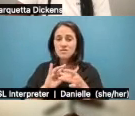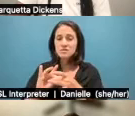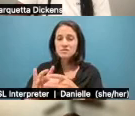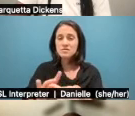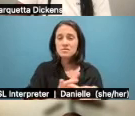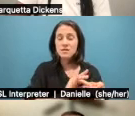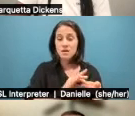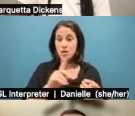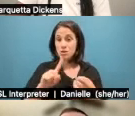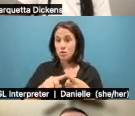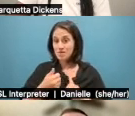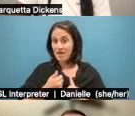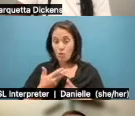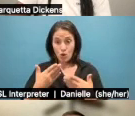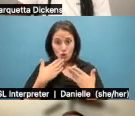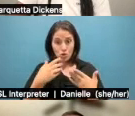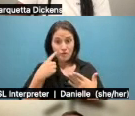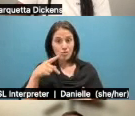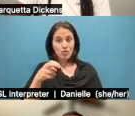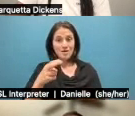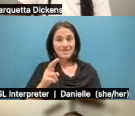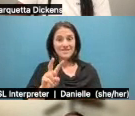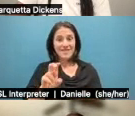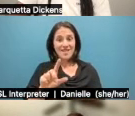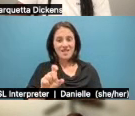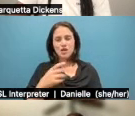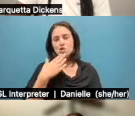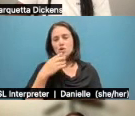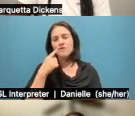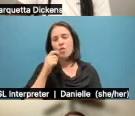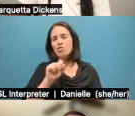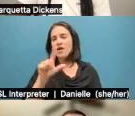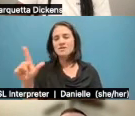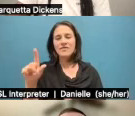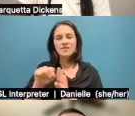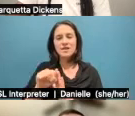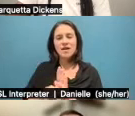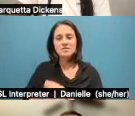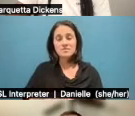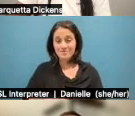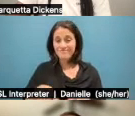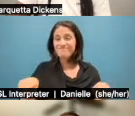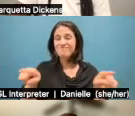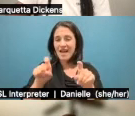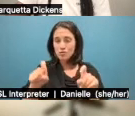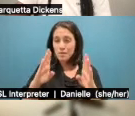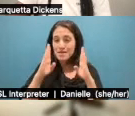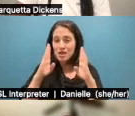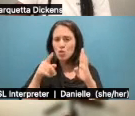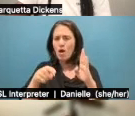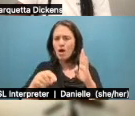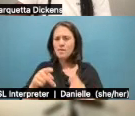me, like what's good for Princeville is also what's good for the rest of the state. And I feel like people should be really paying attention to what people are doing there because it's